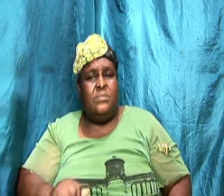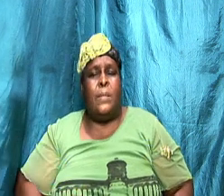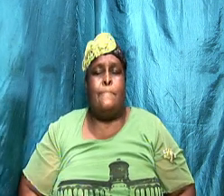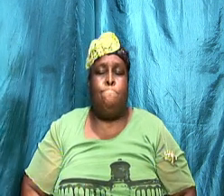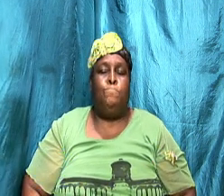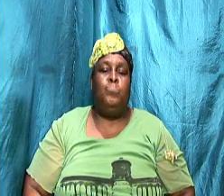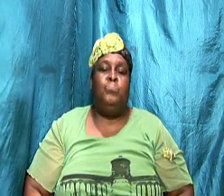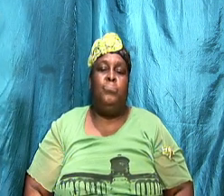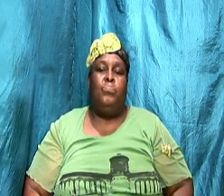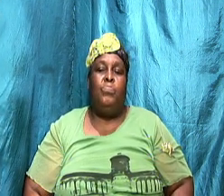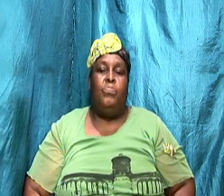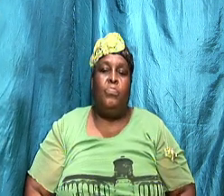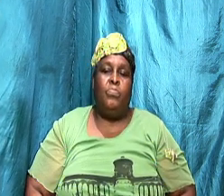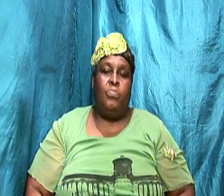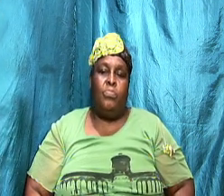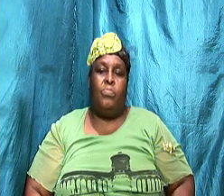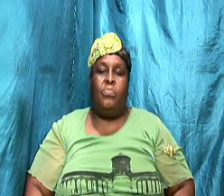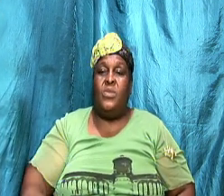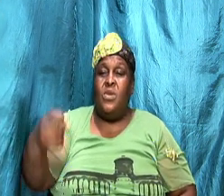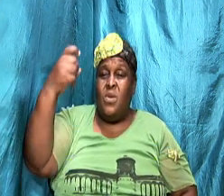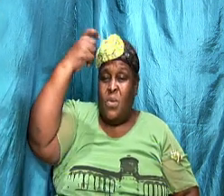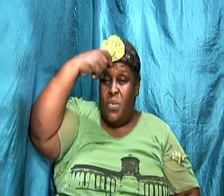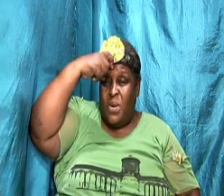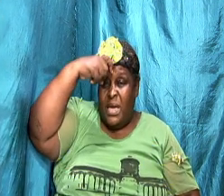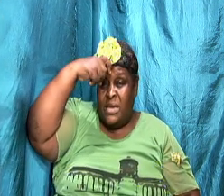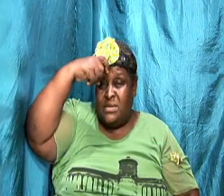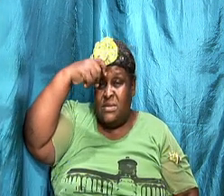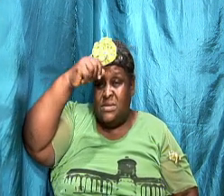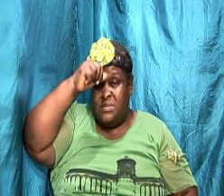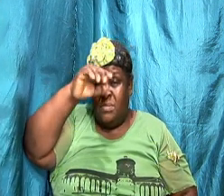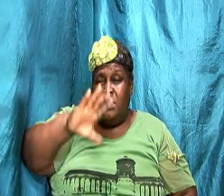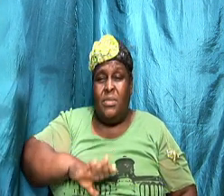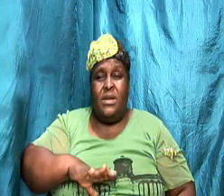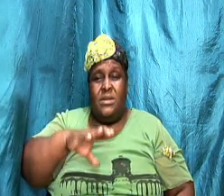the wise look here the wisest man solomon